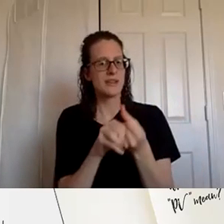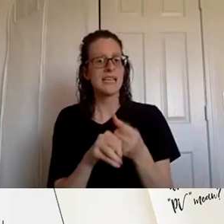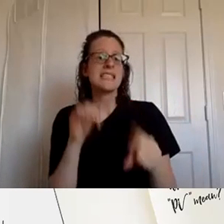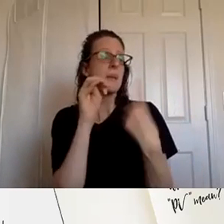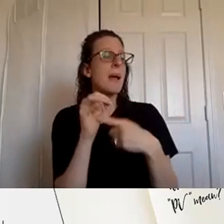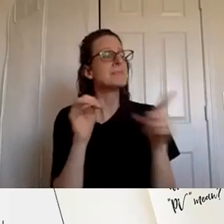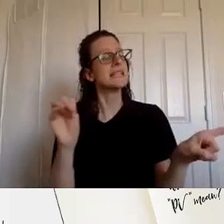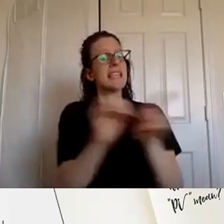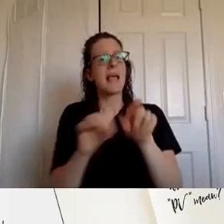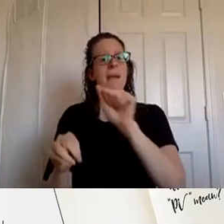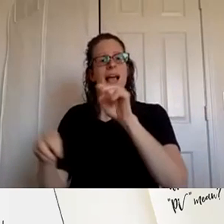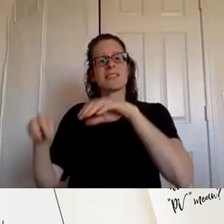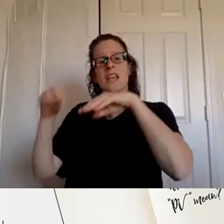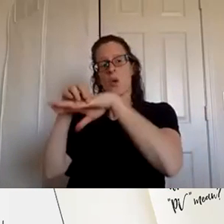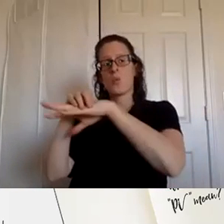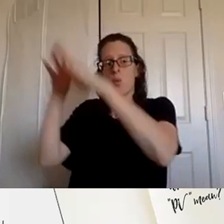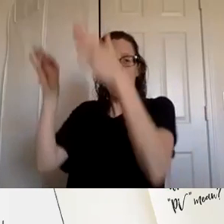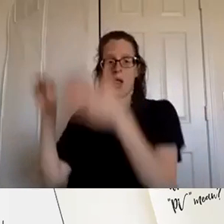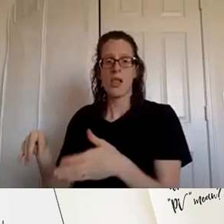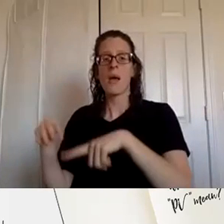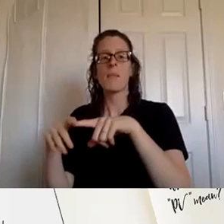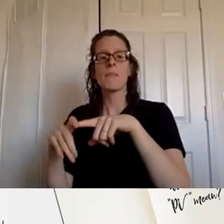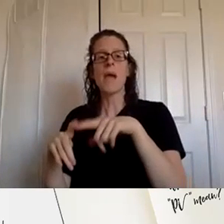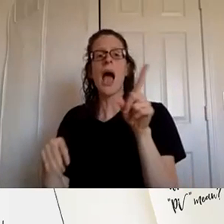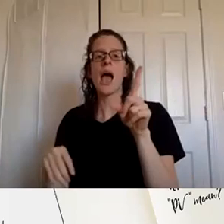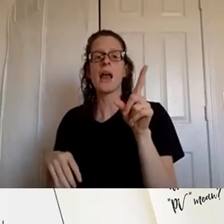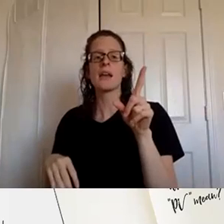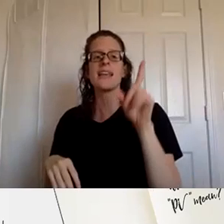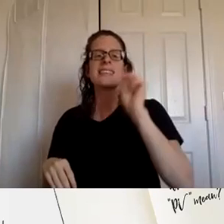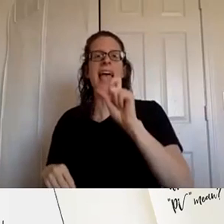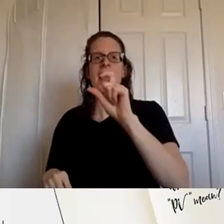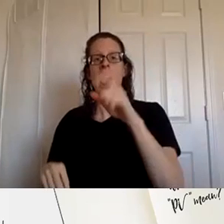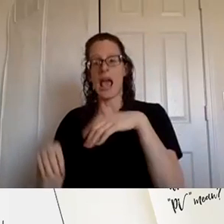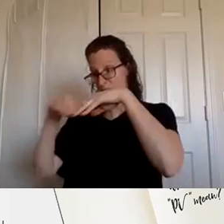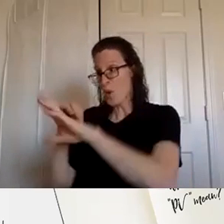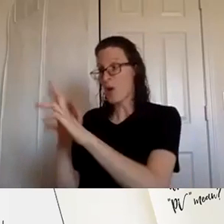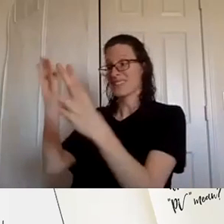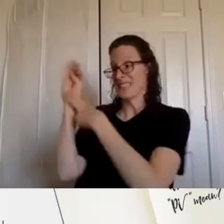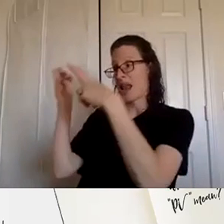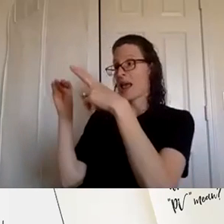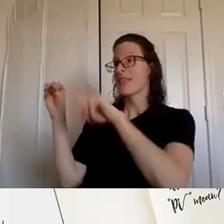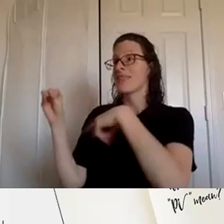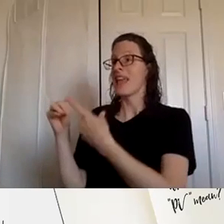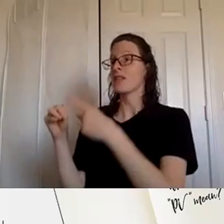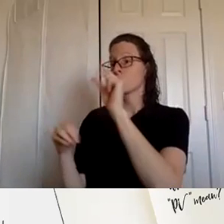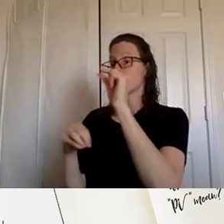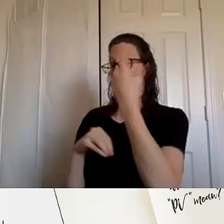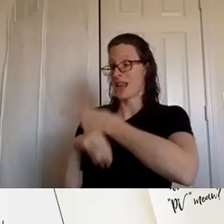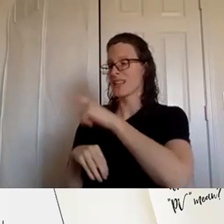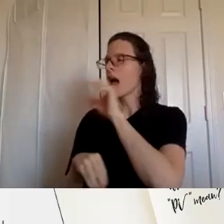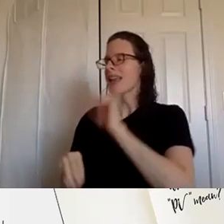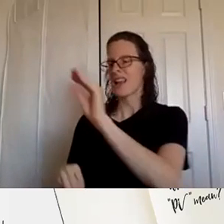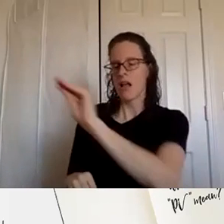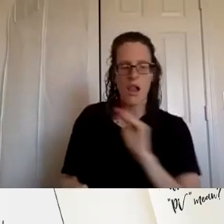um but the enroller can give a new member to a different sponsor within the first 20 days of that